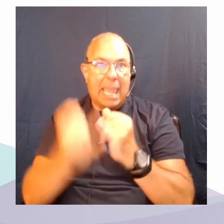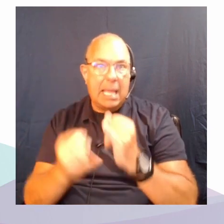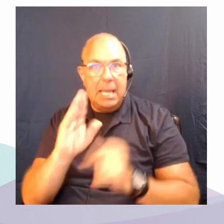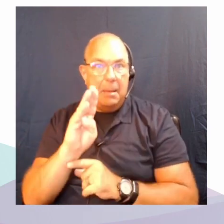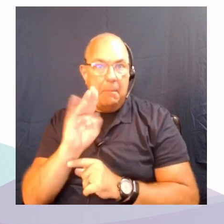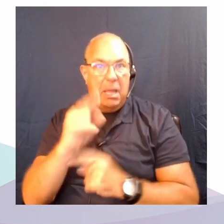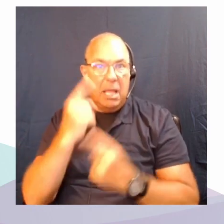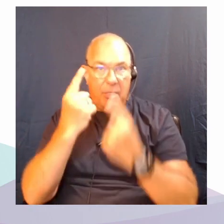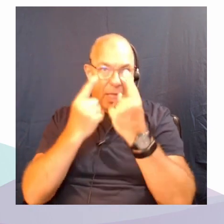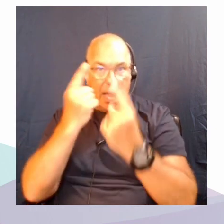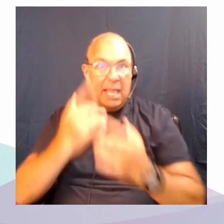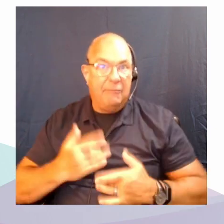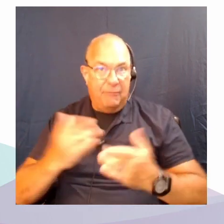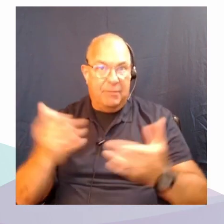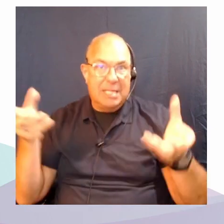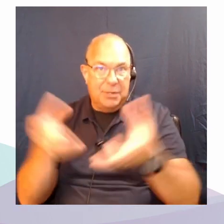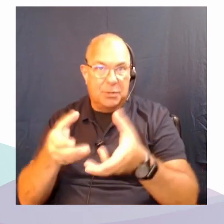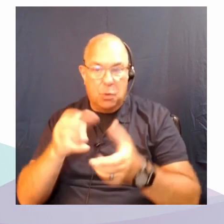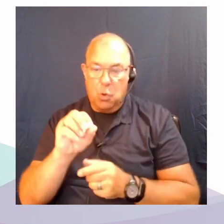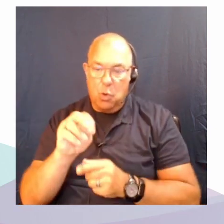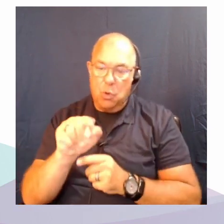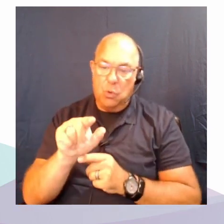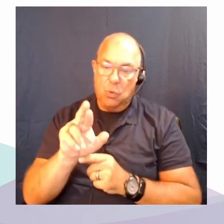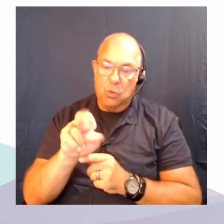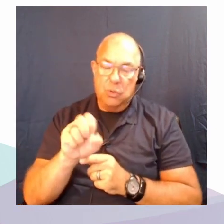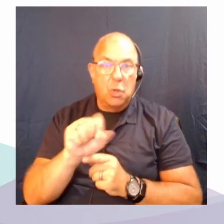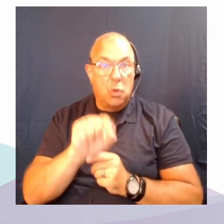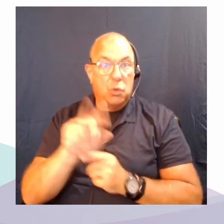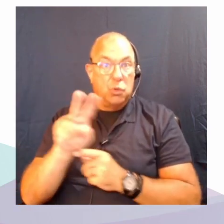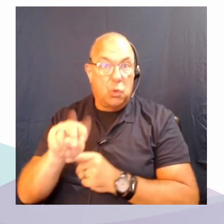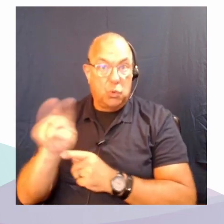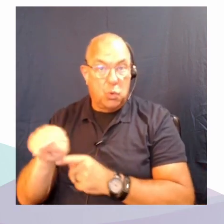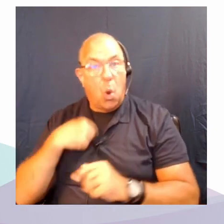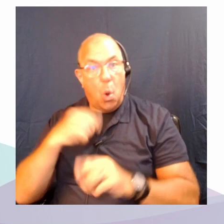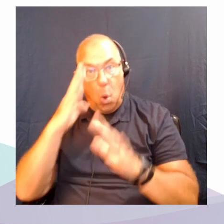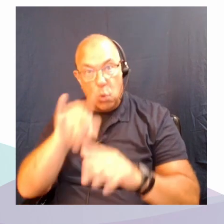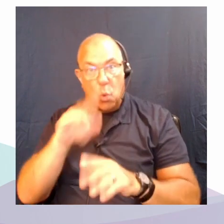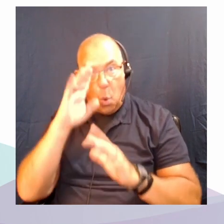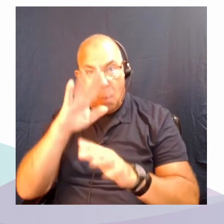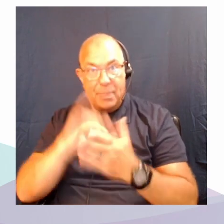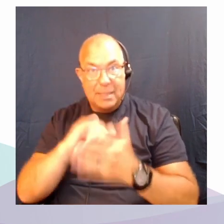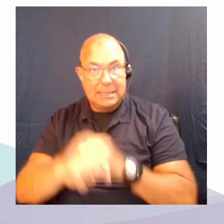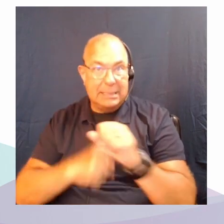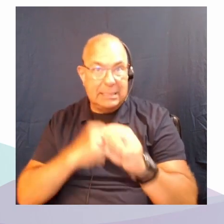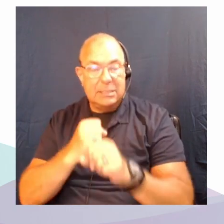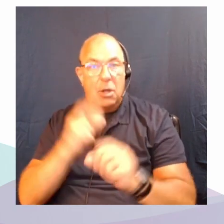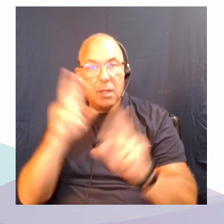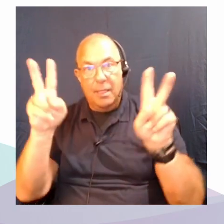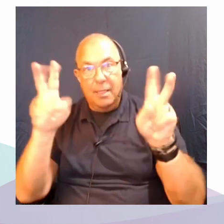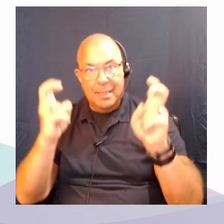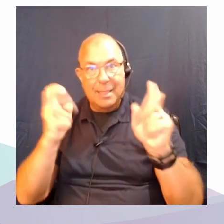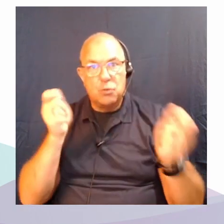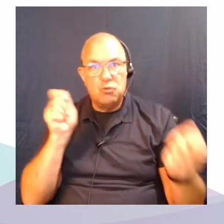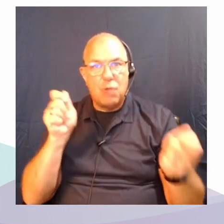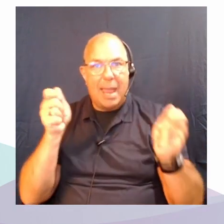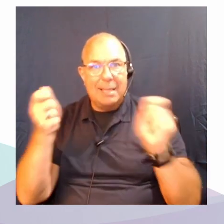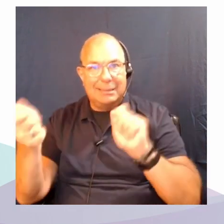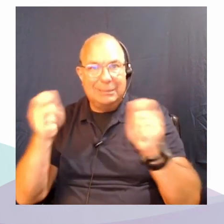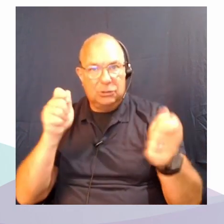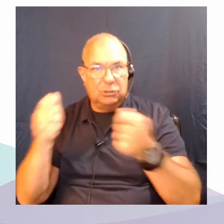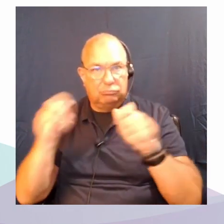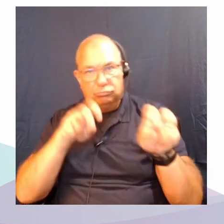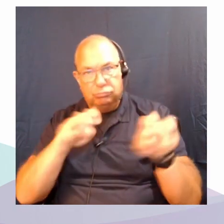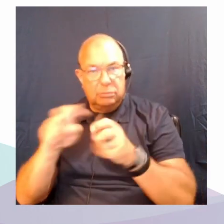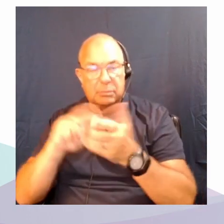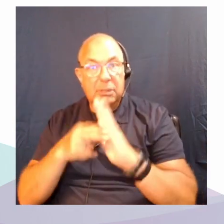2022 and i hope that you've enjoyed this year's series on the theme of transitions as congress continues you